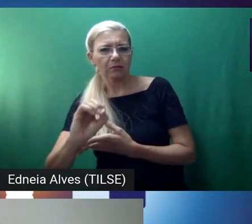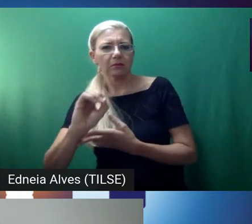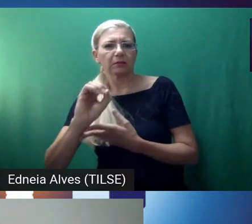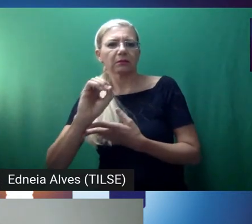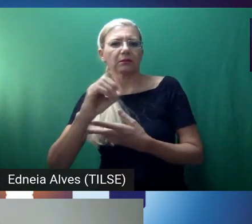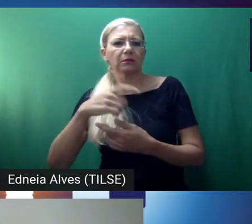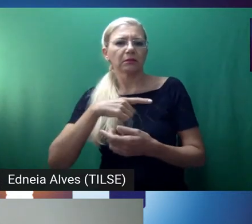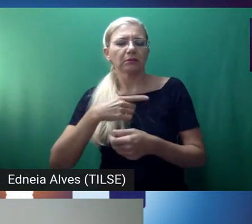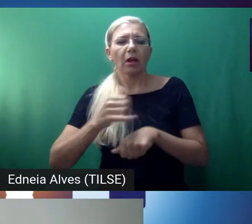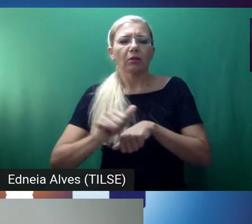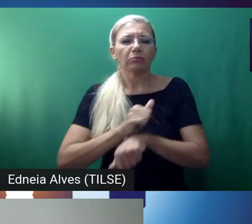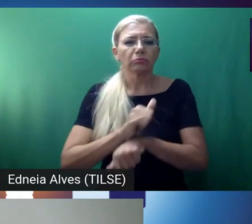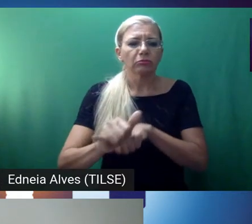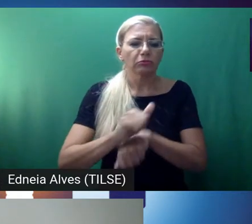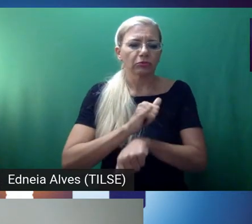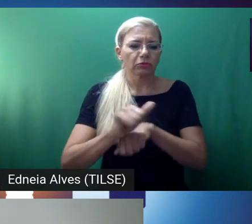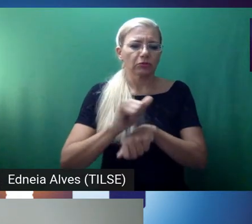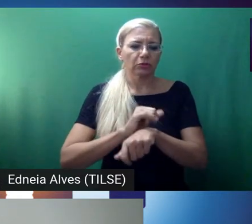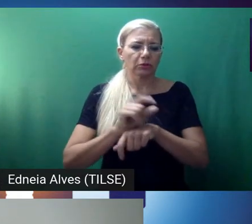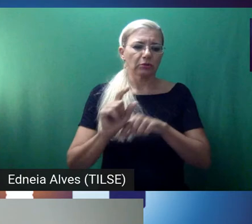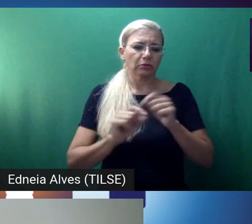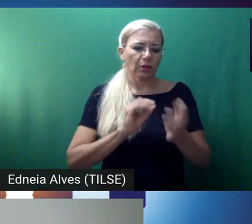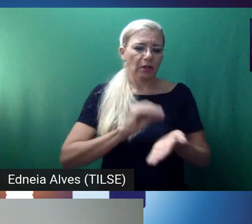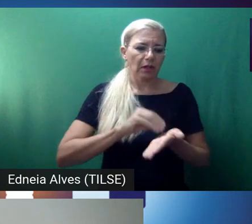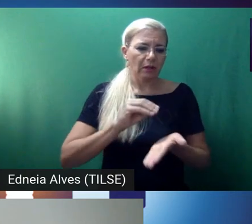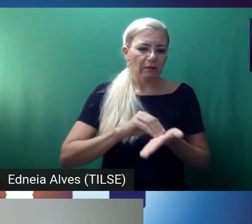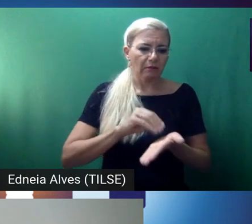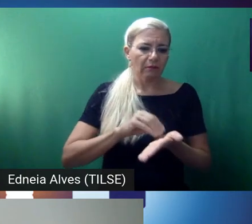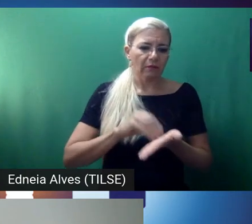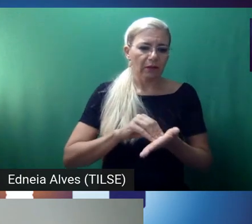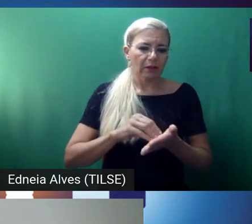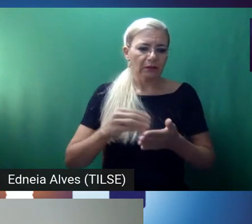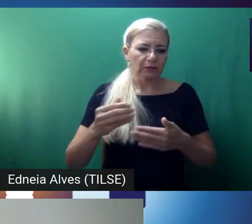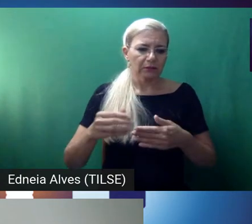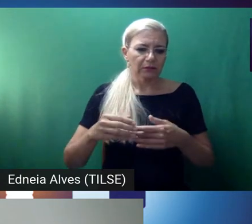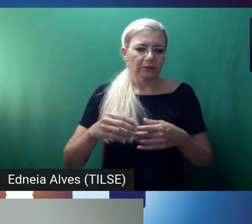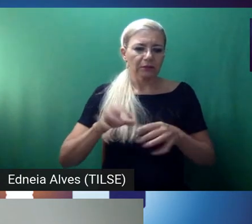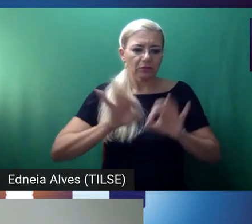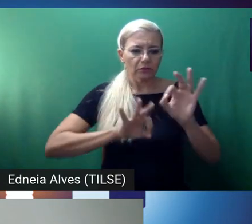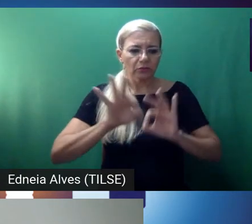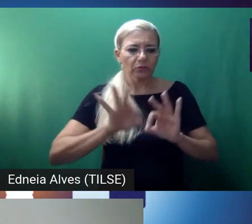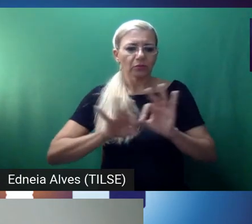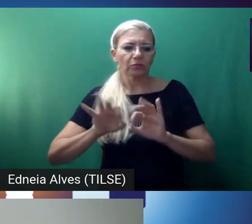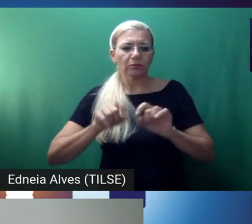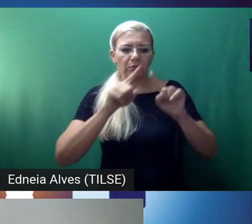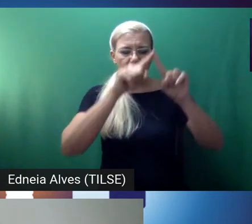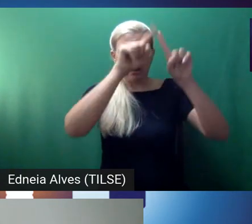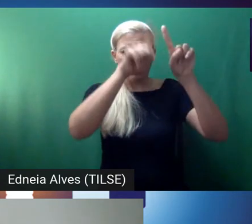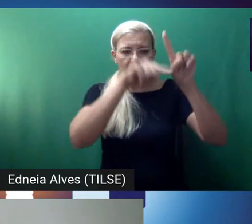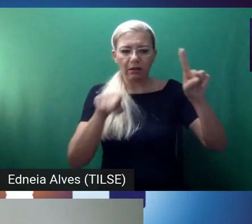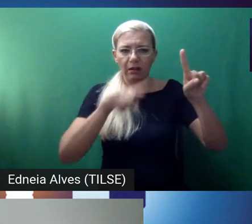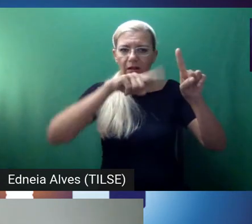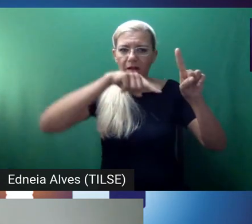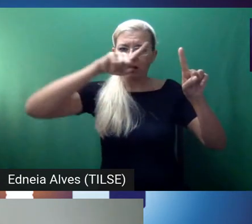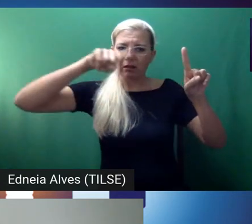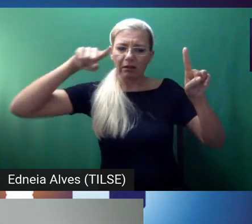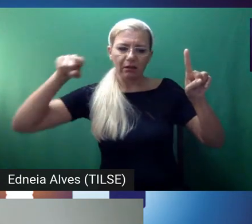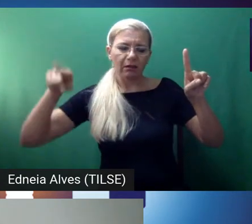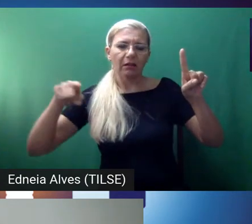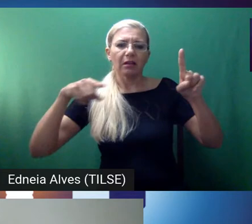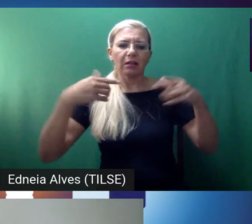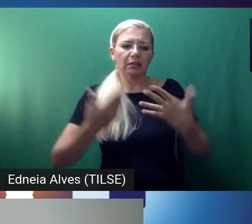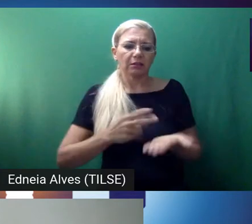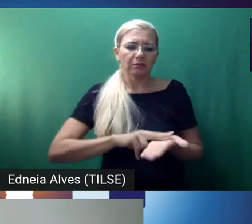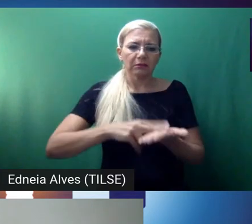Strategies like questioning, using a graphic organizer as you're listening to something, translanguaging,